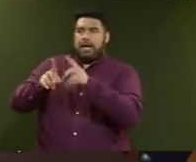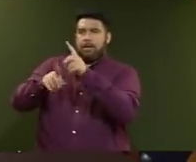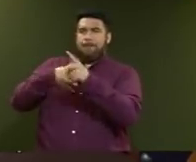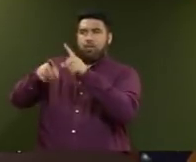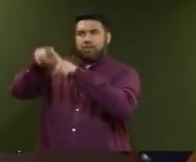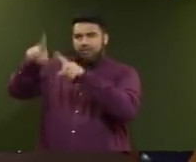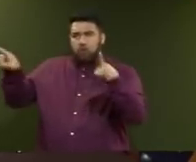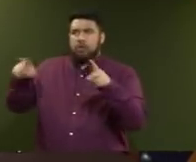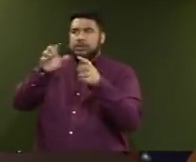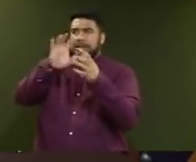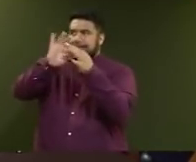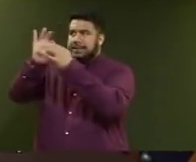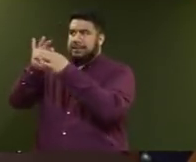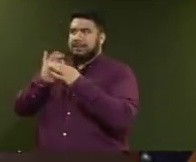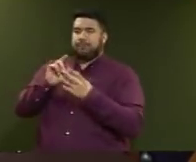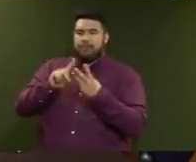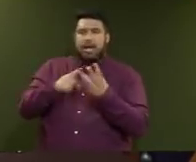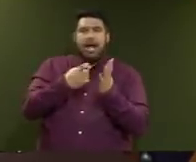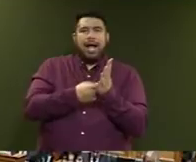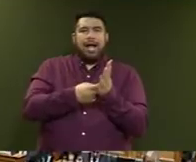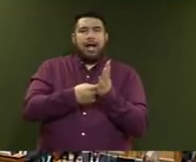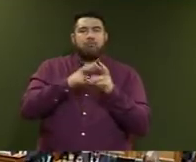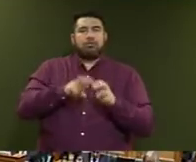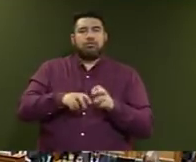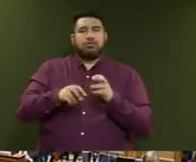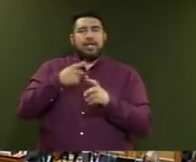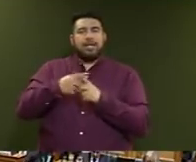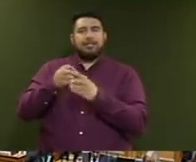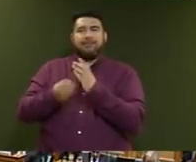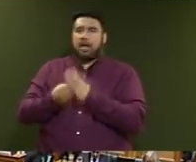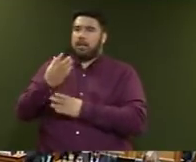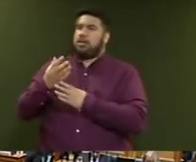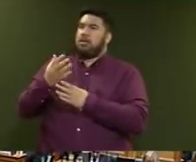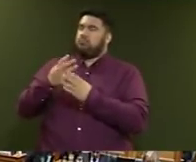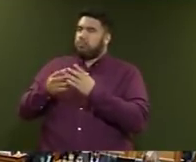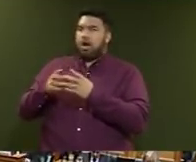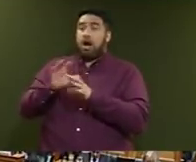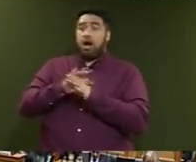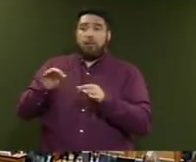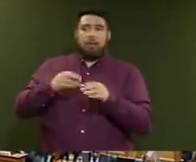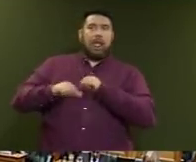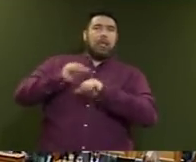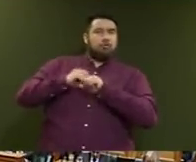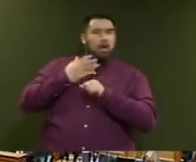investing in R&D. I'm not shying away from those challenges. Somebody have a The Right Honourable Winston Peters.